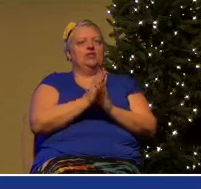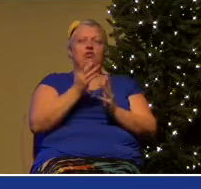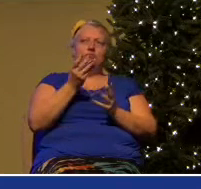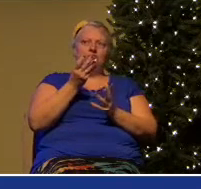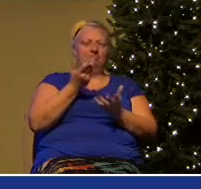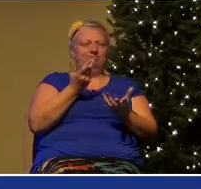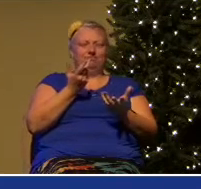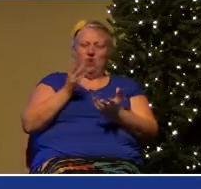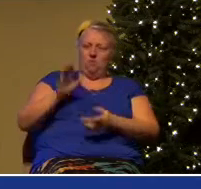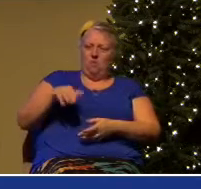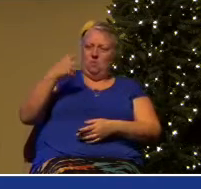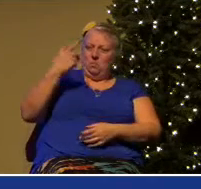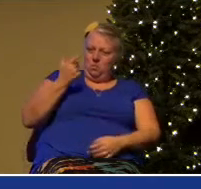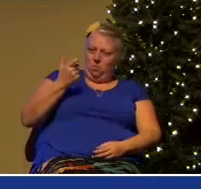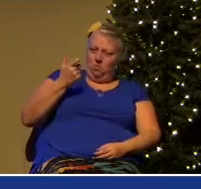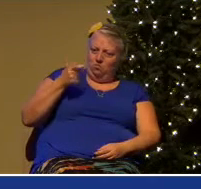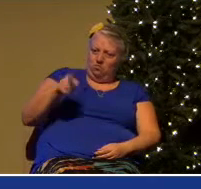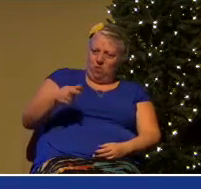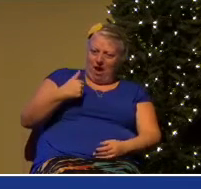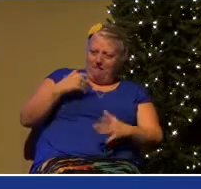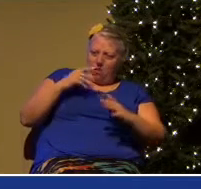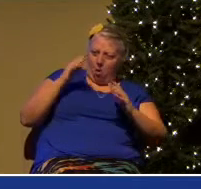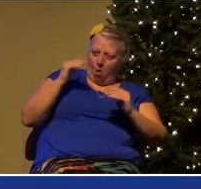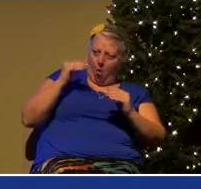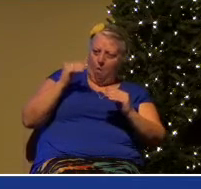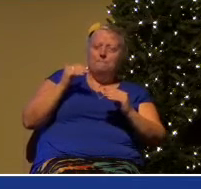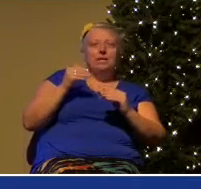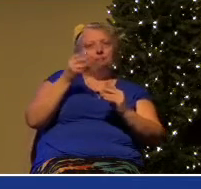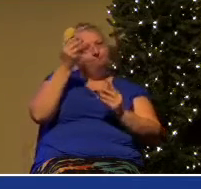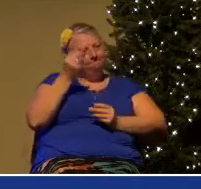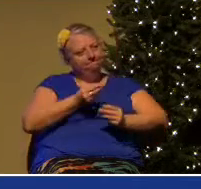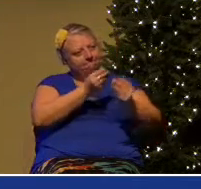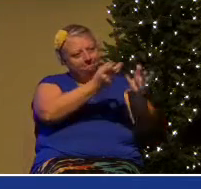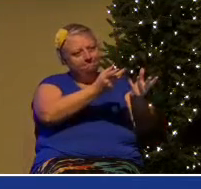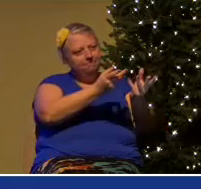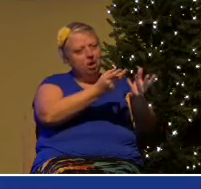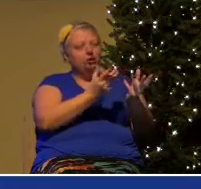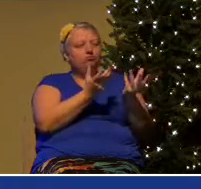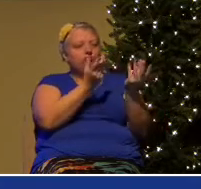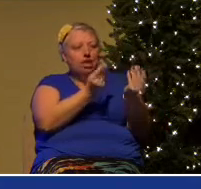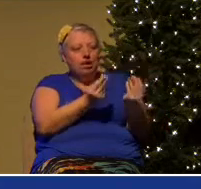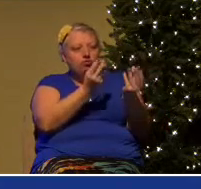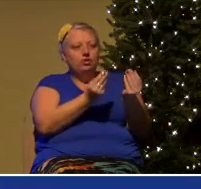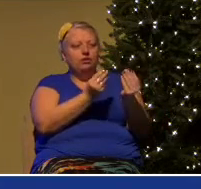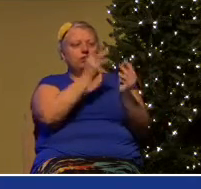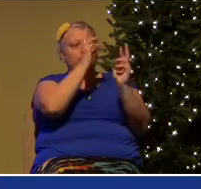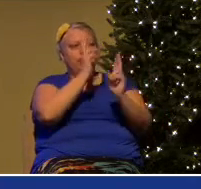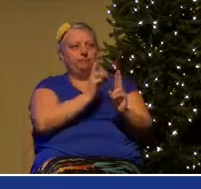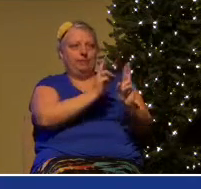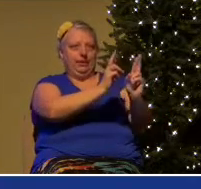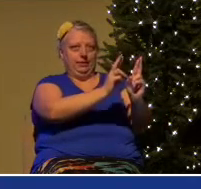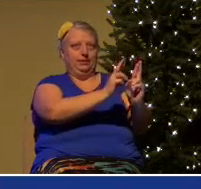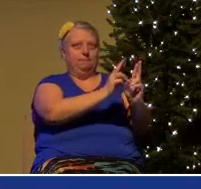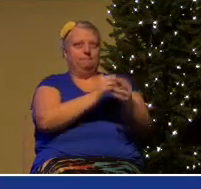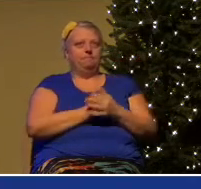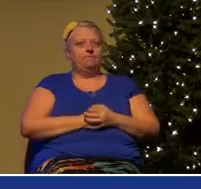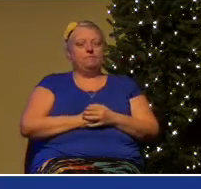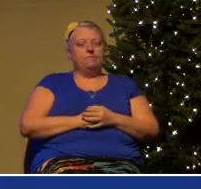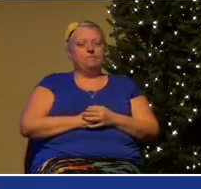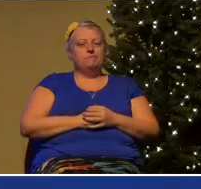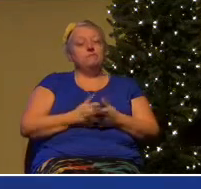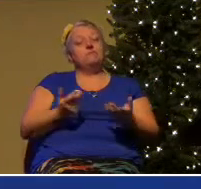have. But do this with gentleness and respect. Stay out of